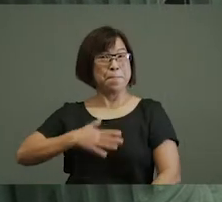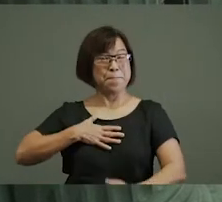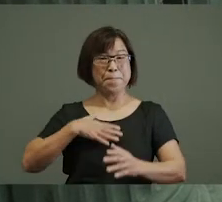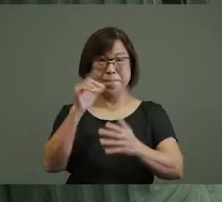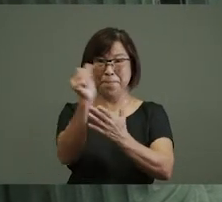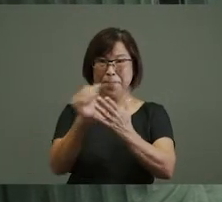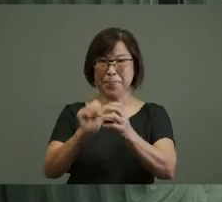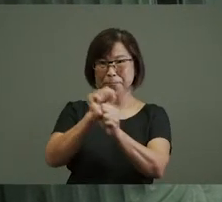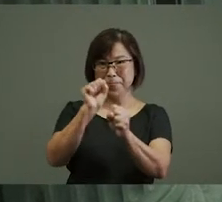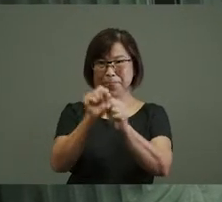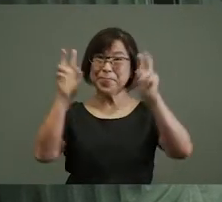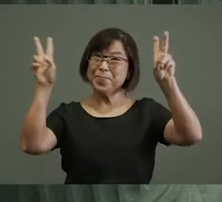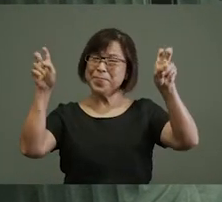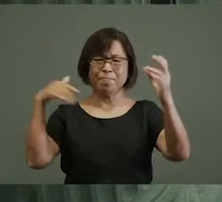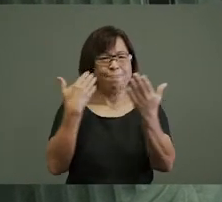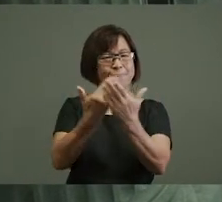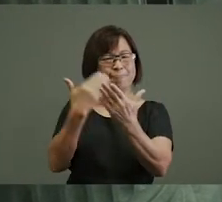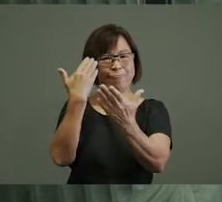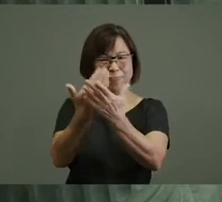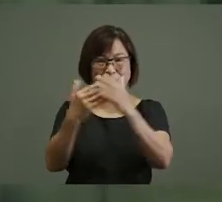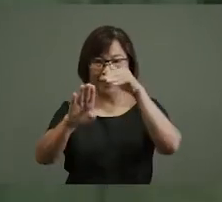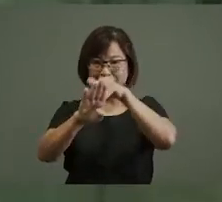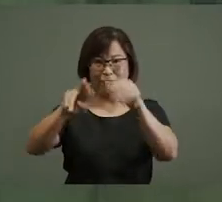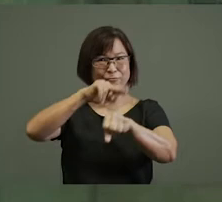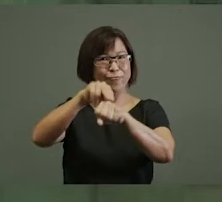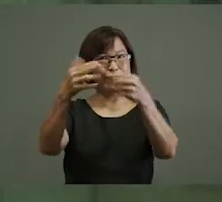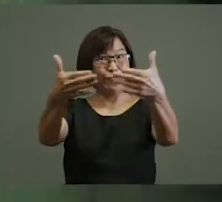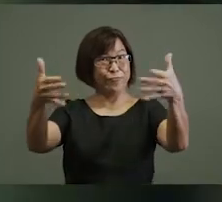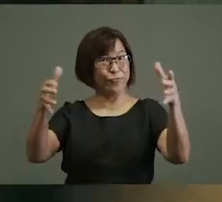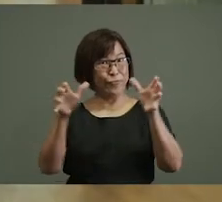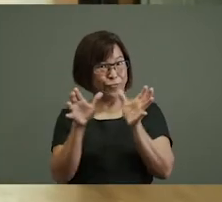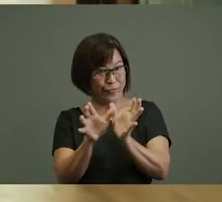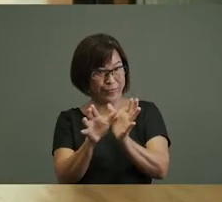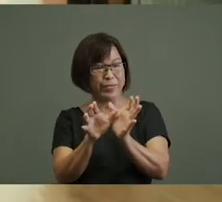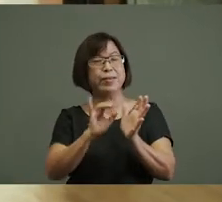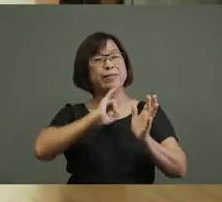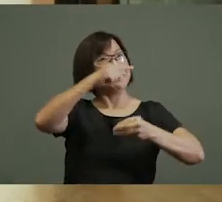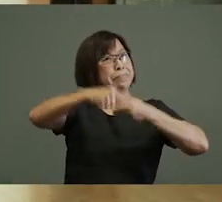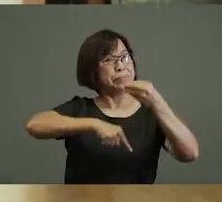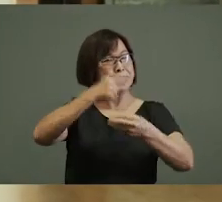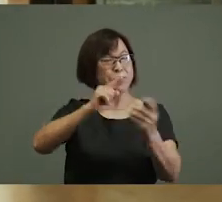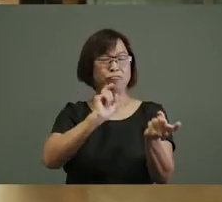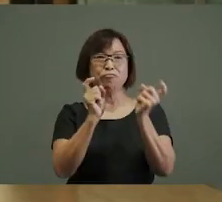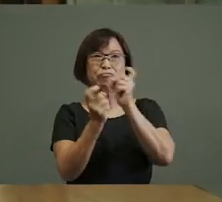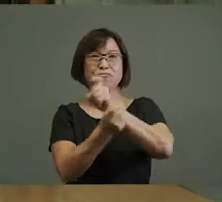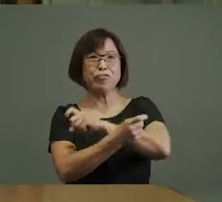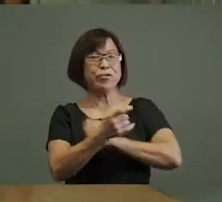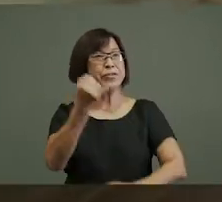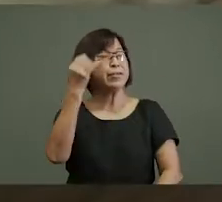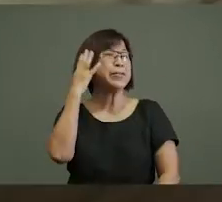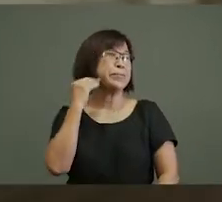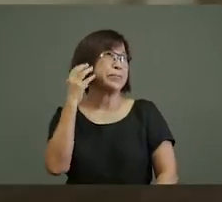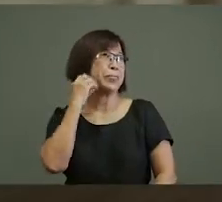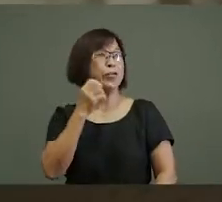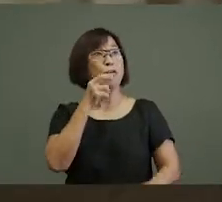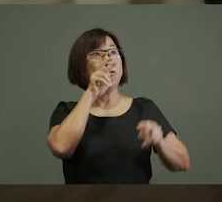I really wanted to make a piece of work that responds to the context of National Gallery. So I was thinking about how I can